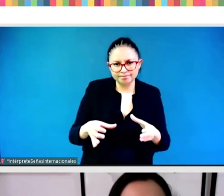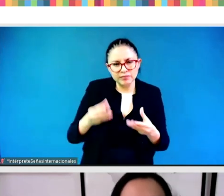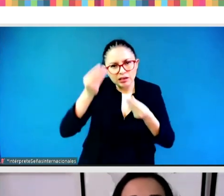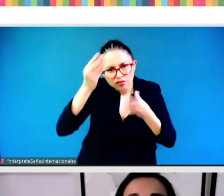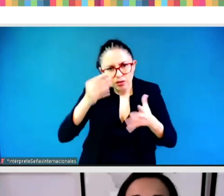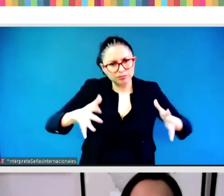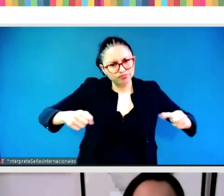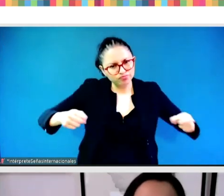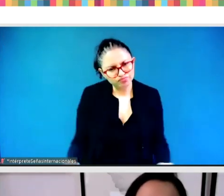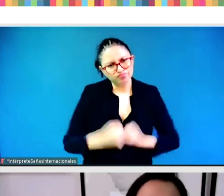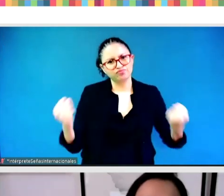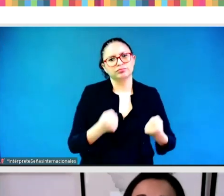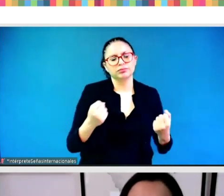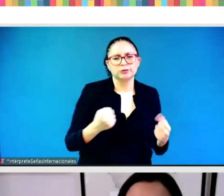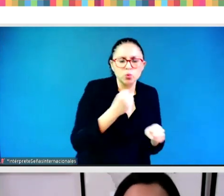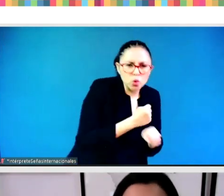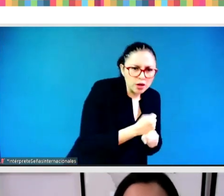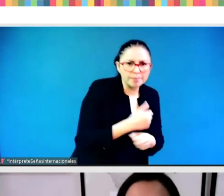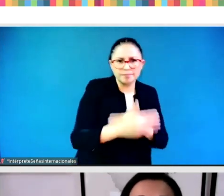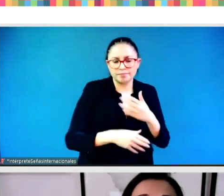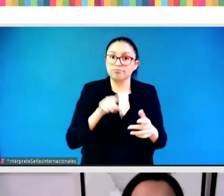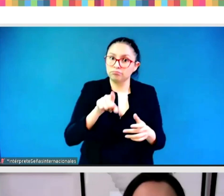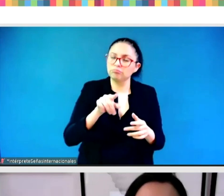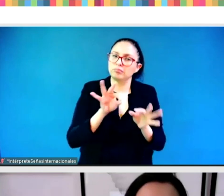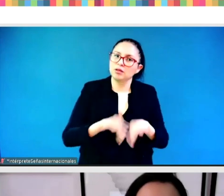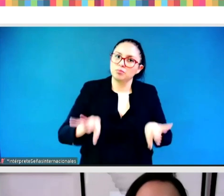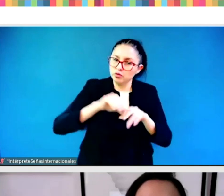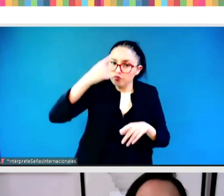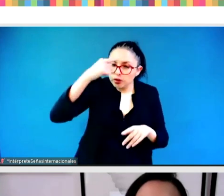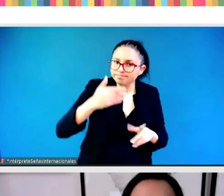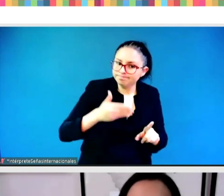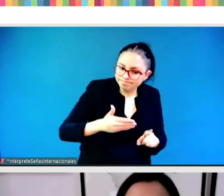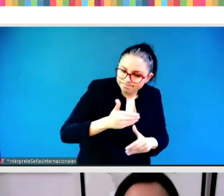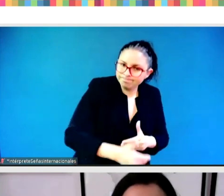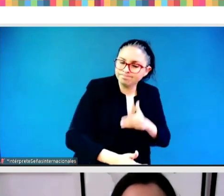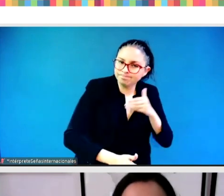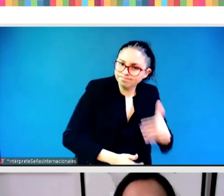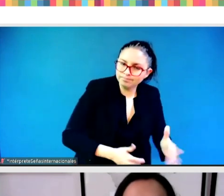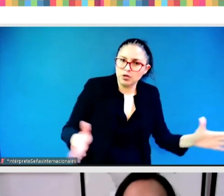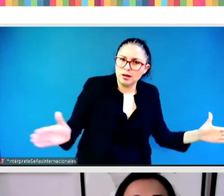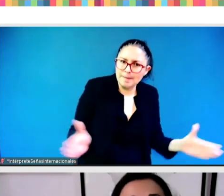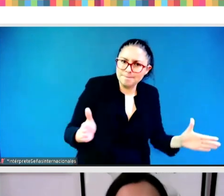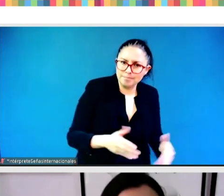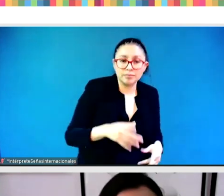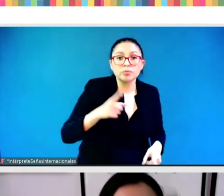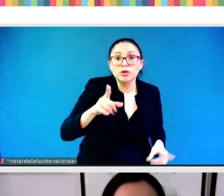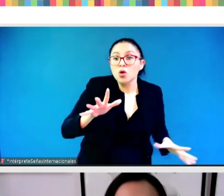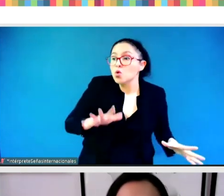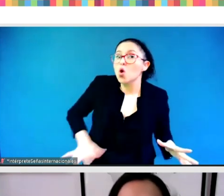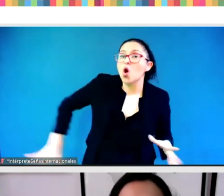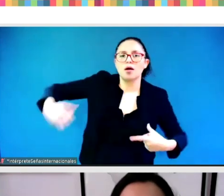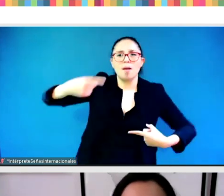we need to make the political environment more favorable to women's participation, including online.